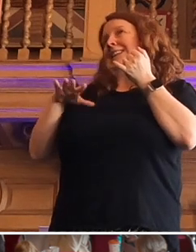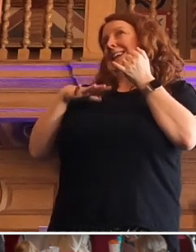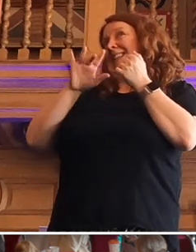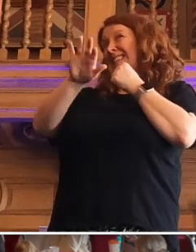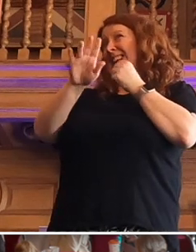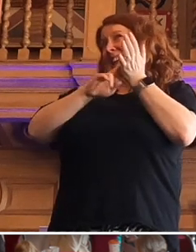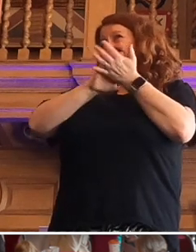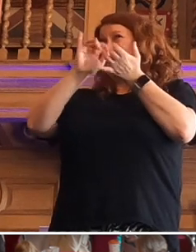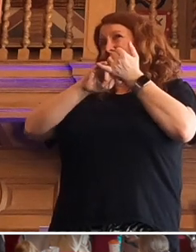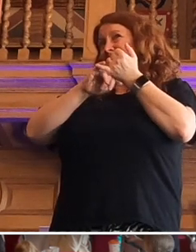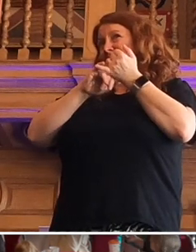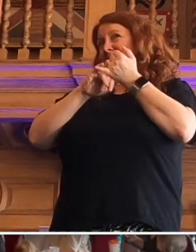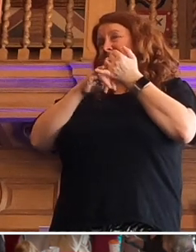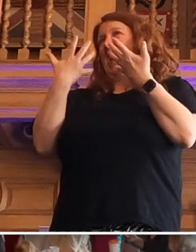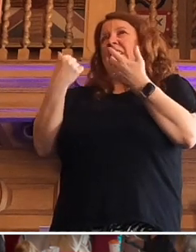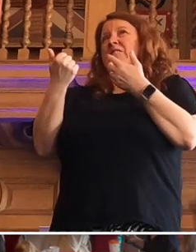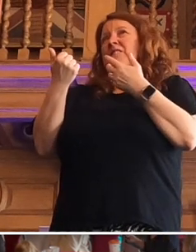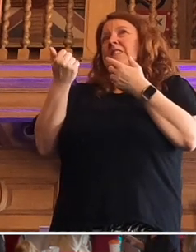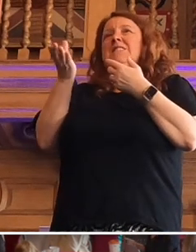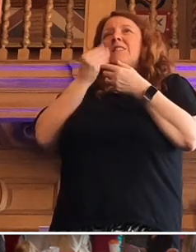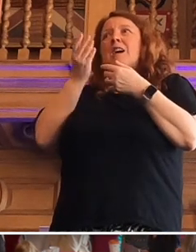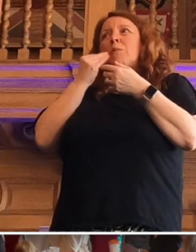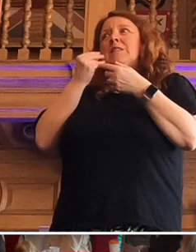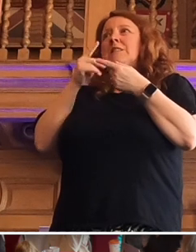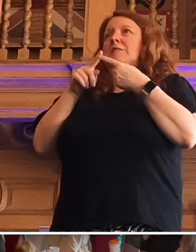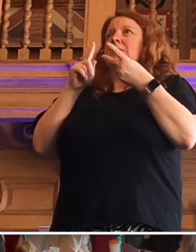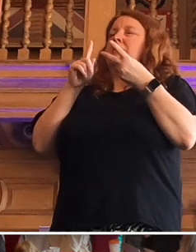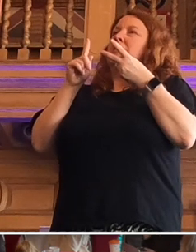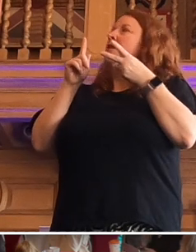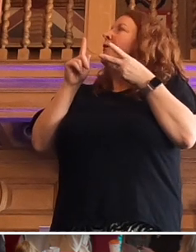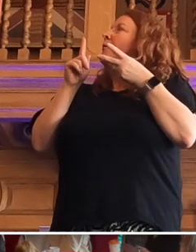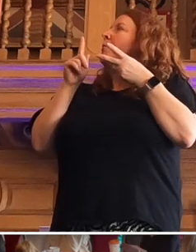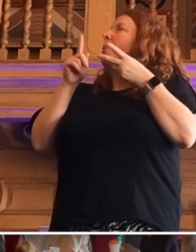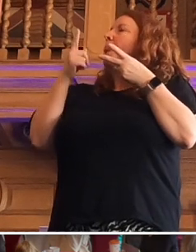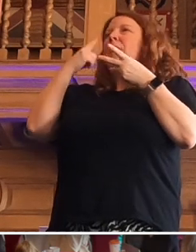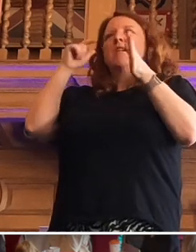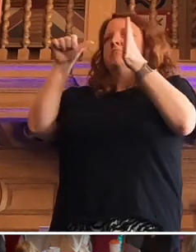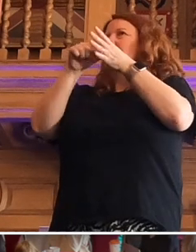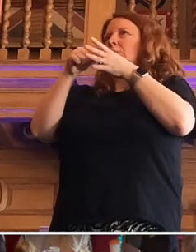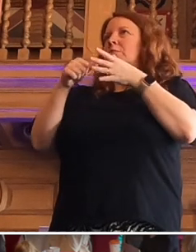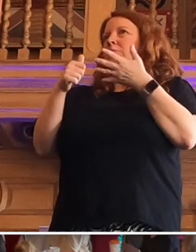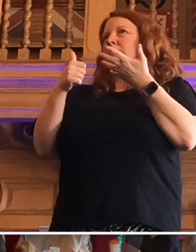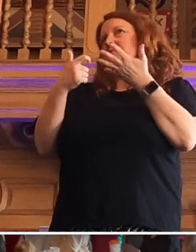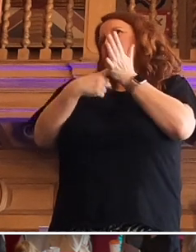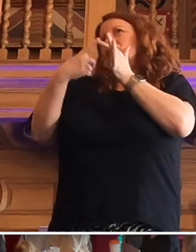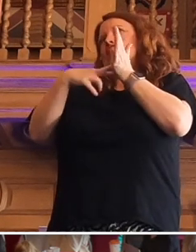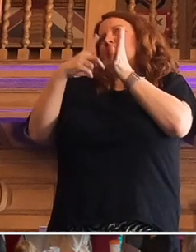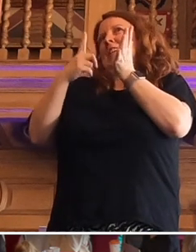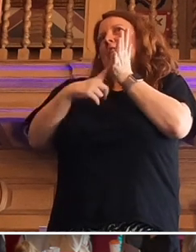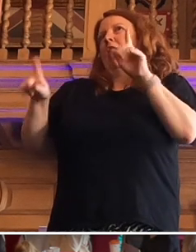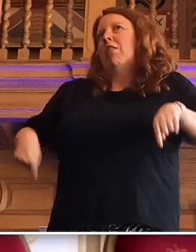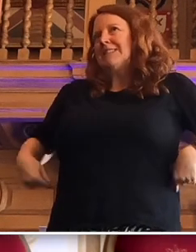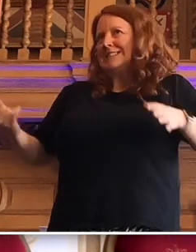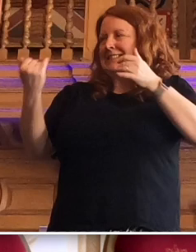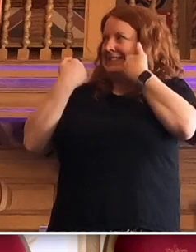If you've got diabetes and peripheral vascular disease and eye problems and renal disease and cardiac